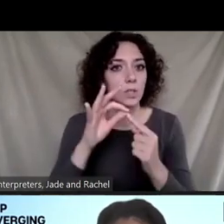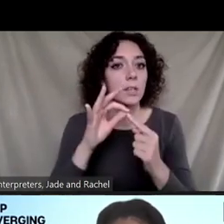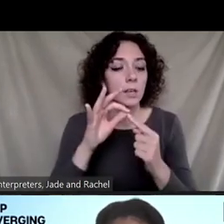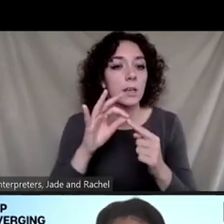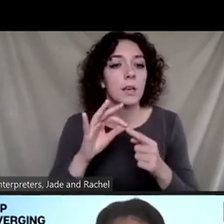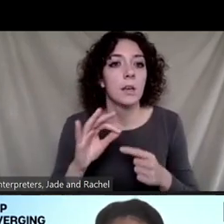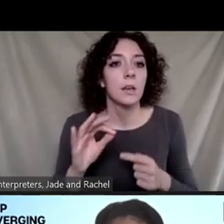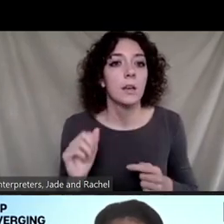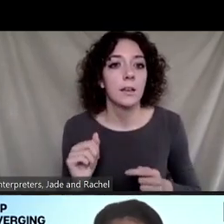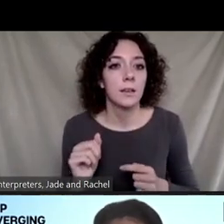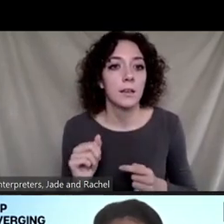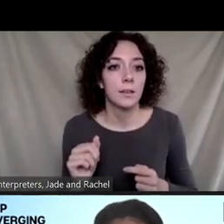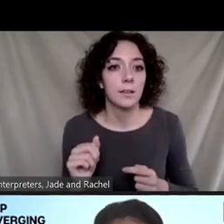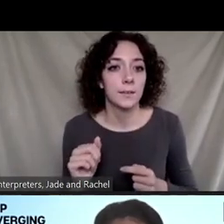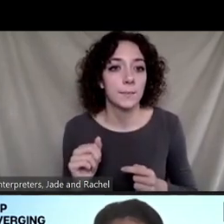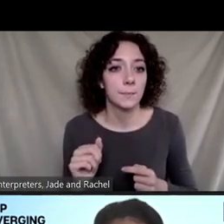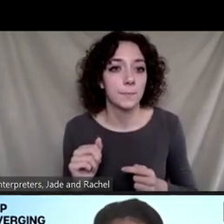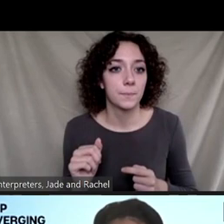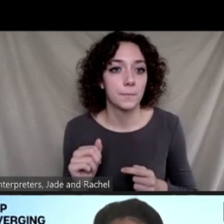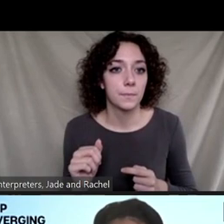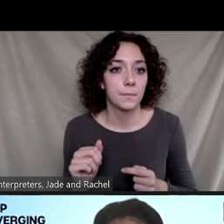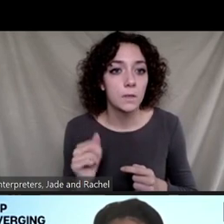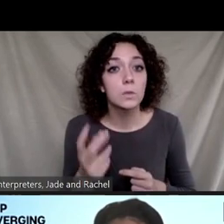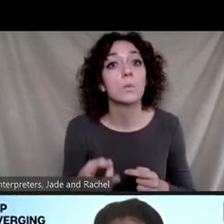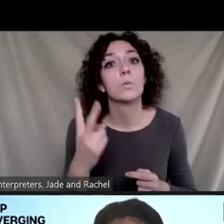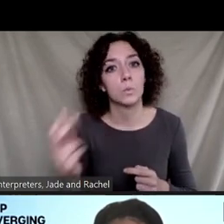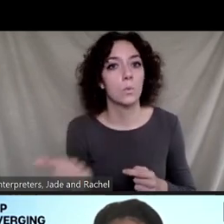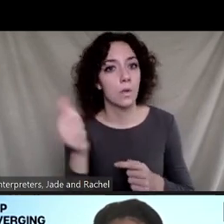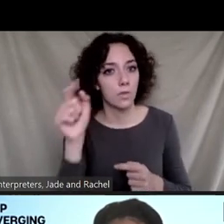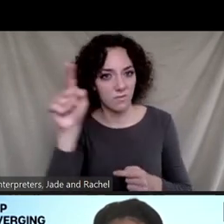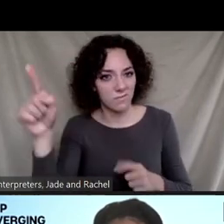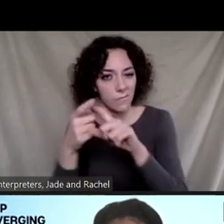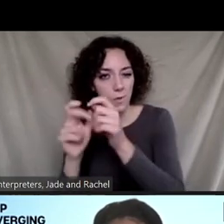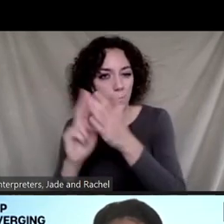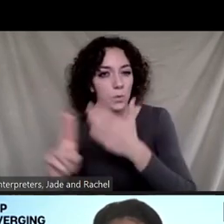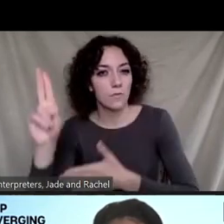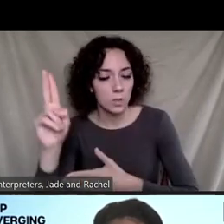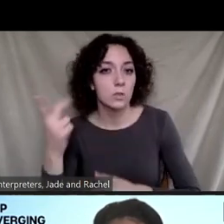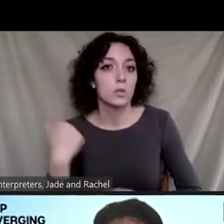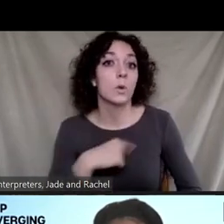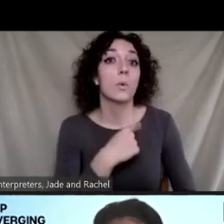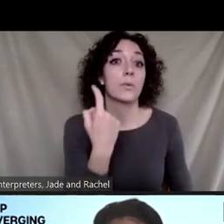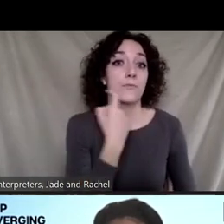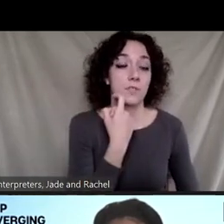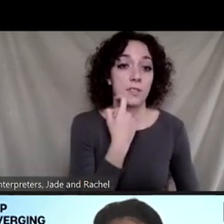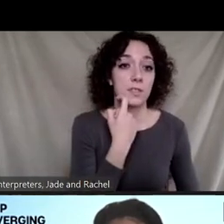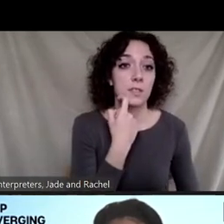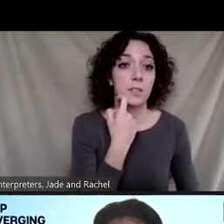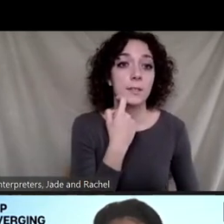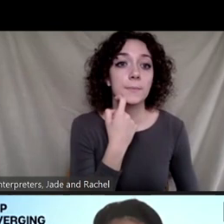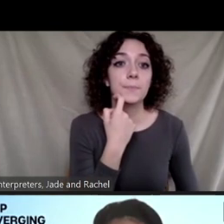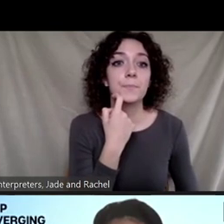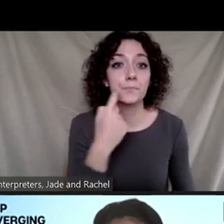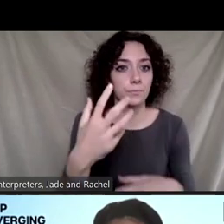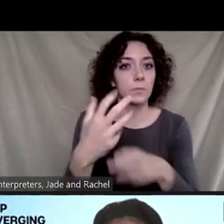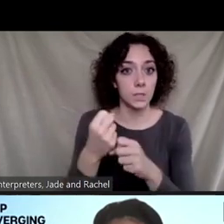I, so two other co-PIs from the other university and I, we recently received the